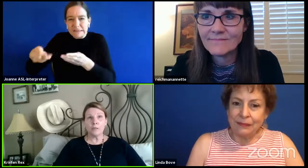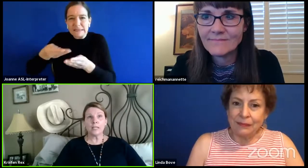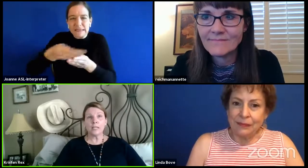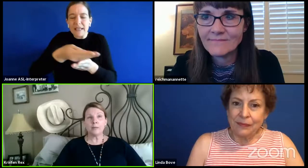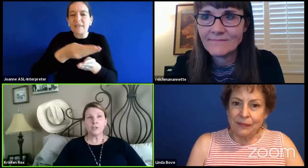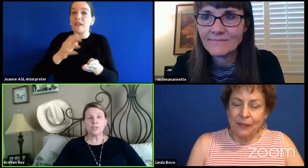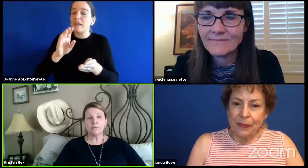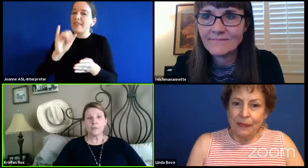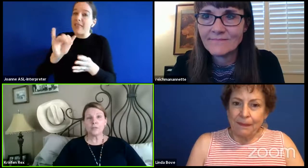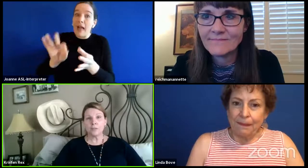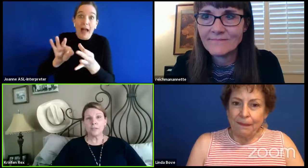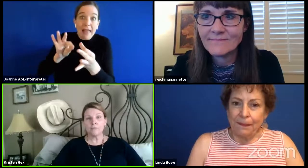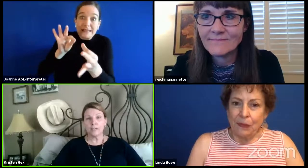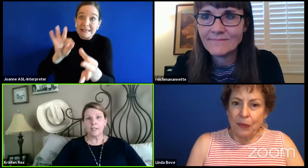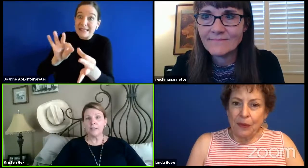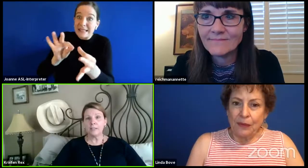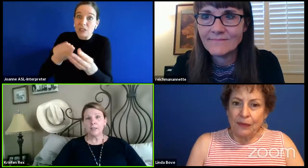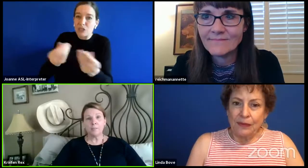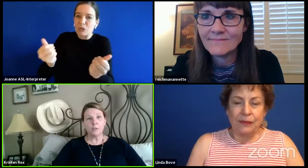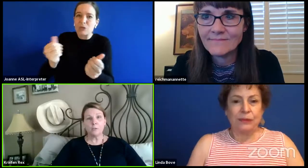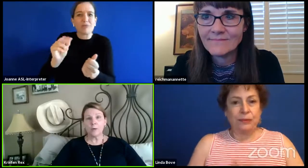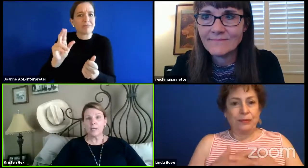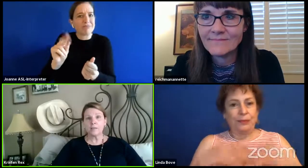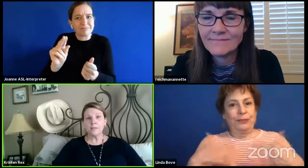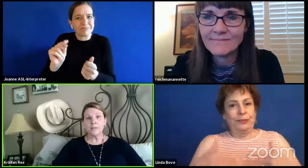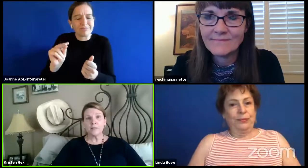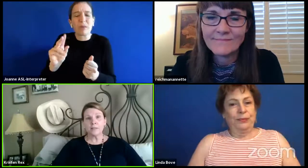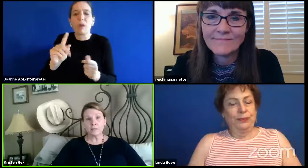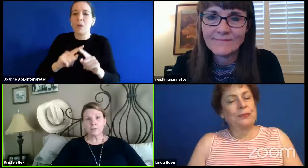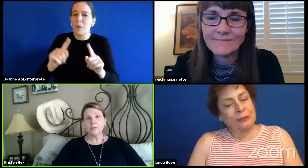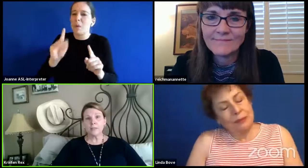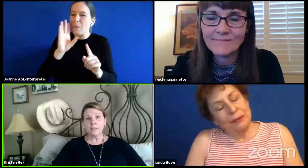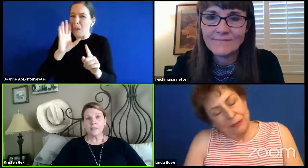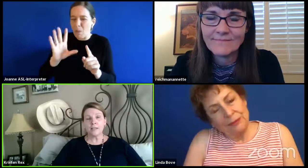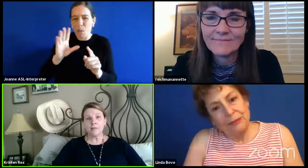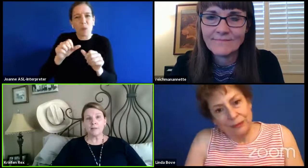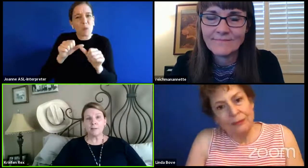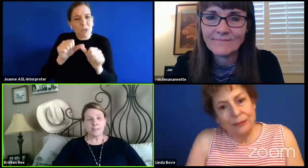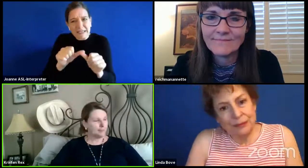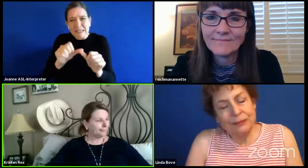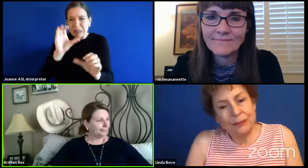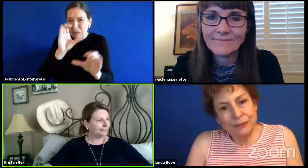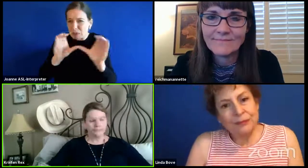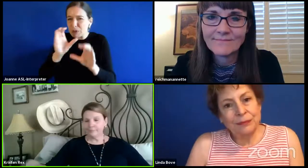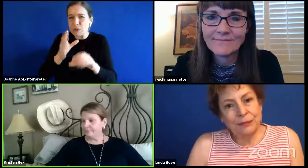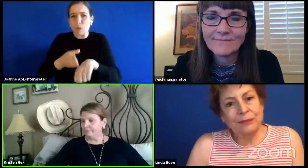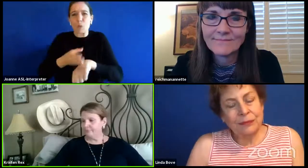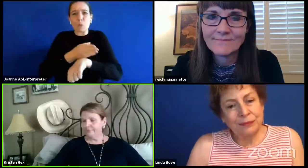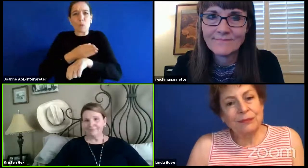and we're going to keep pushing forward and trying to find better ways to serve kids and families.